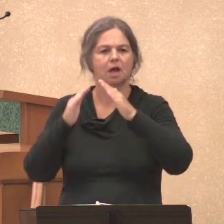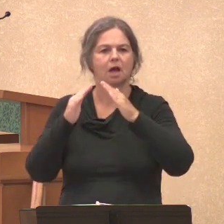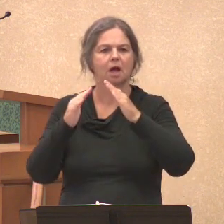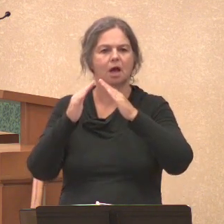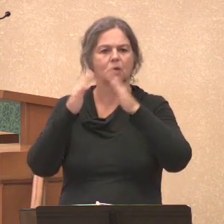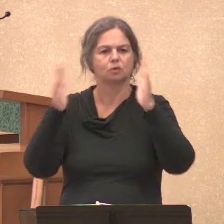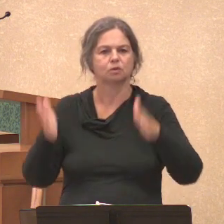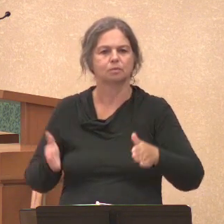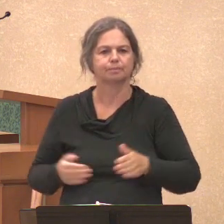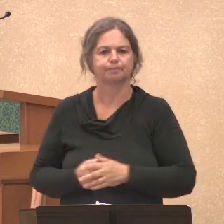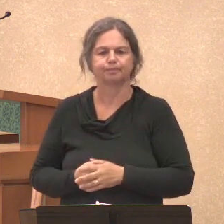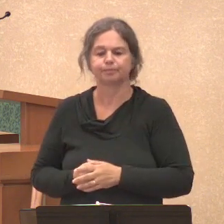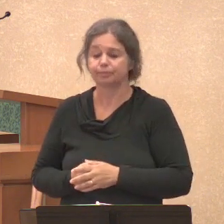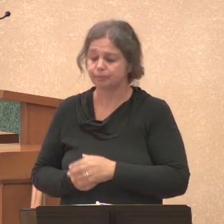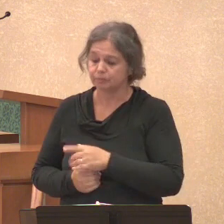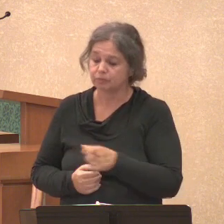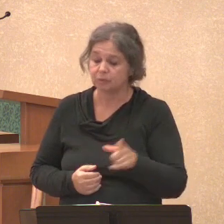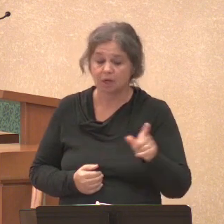ideas?